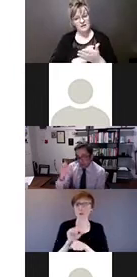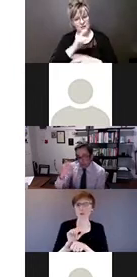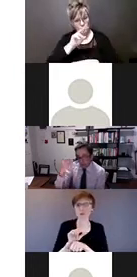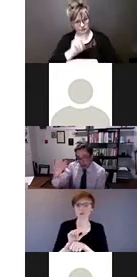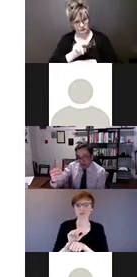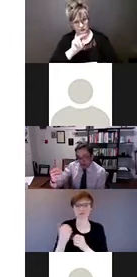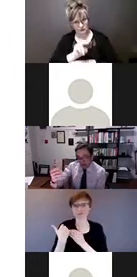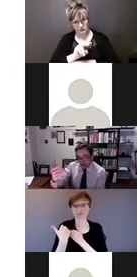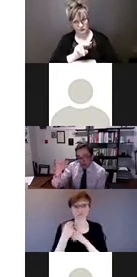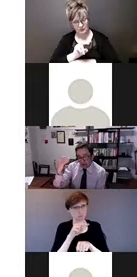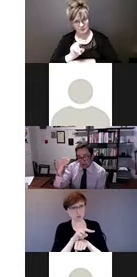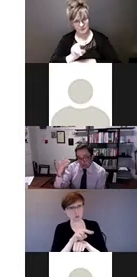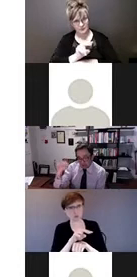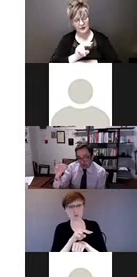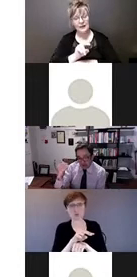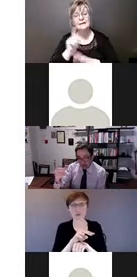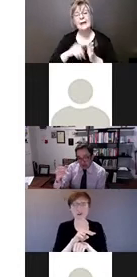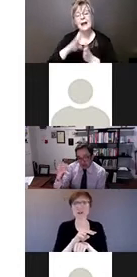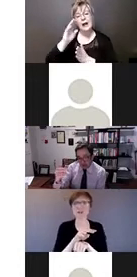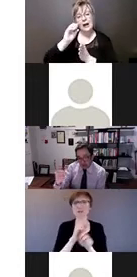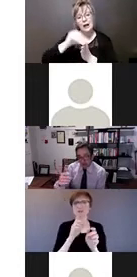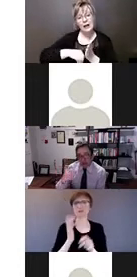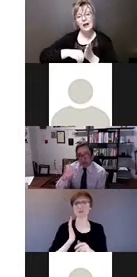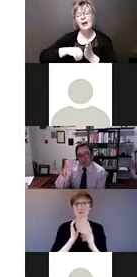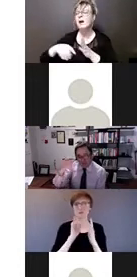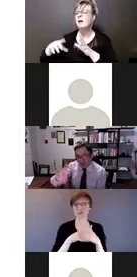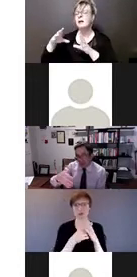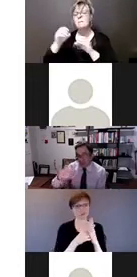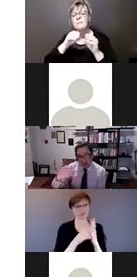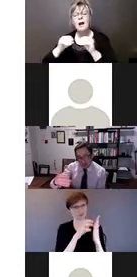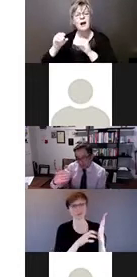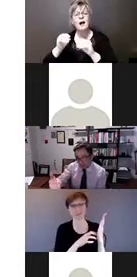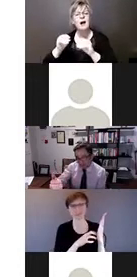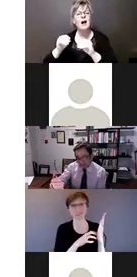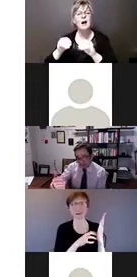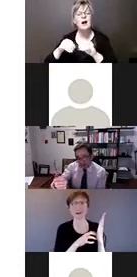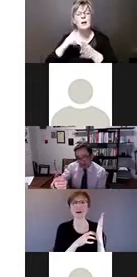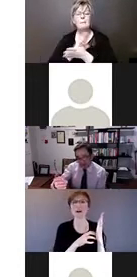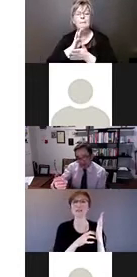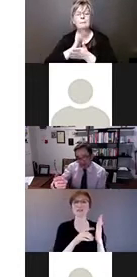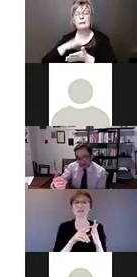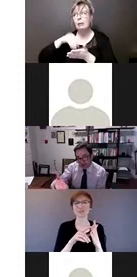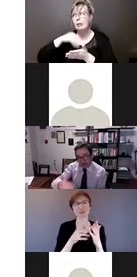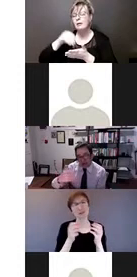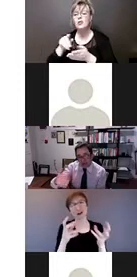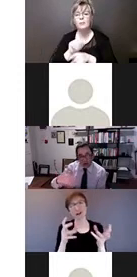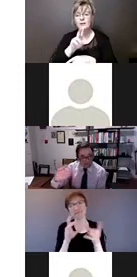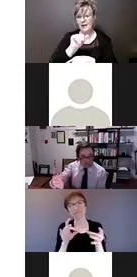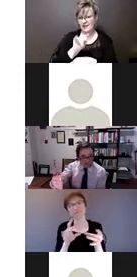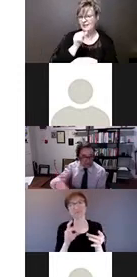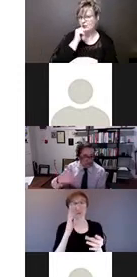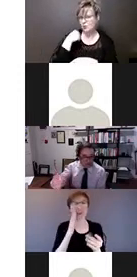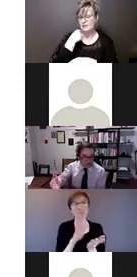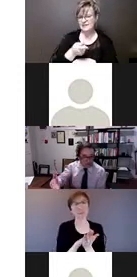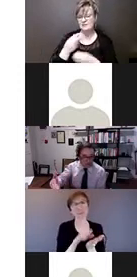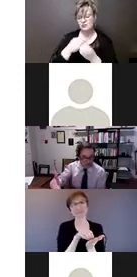when we were drafting it, there was a lot of talk about the kind of paper process that Kathy talks about. You know, every